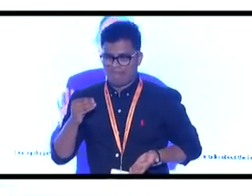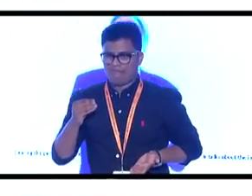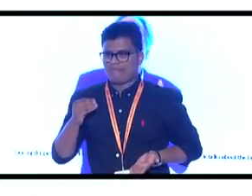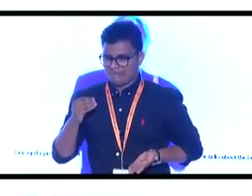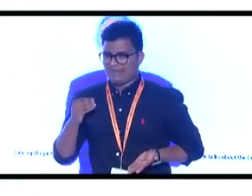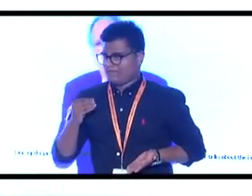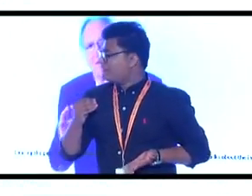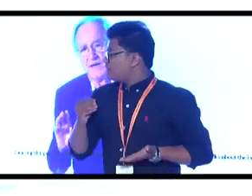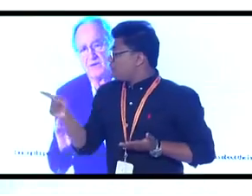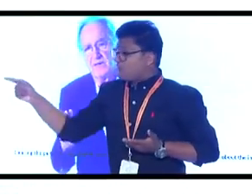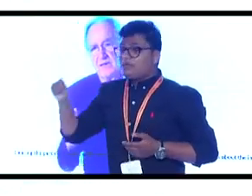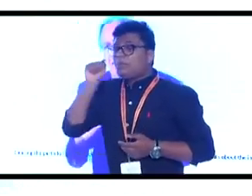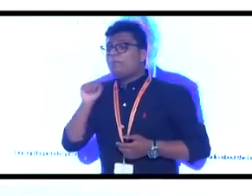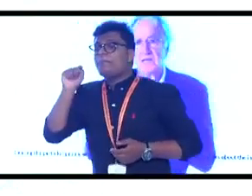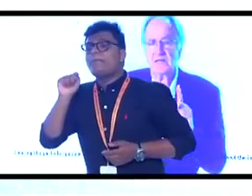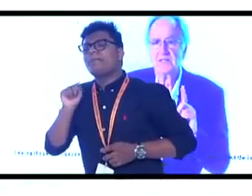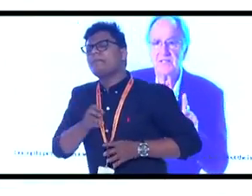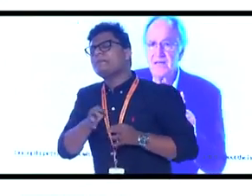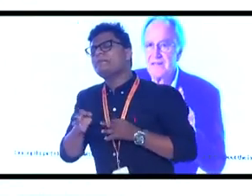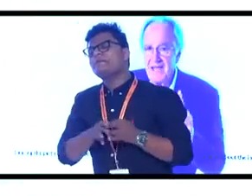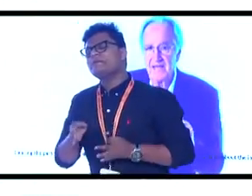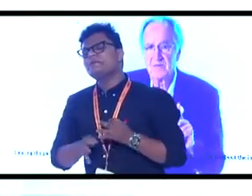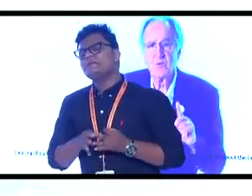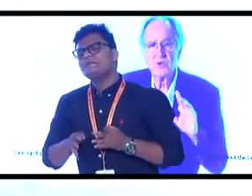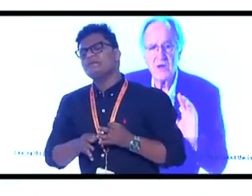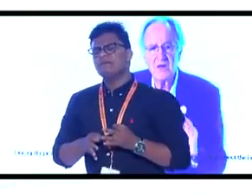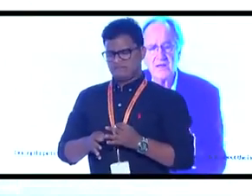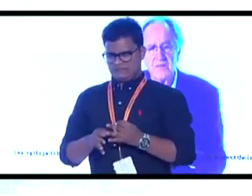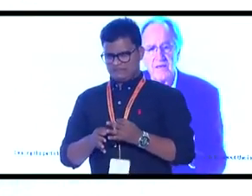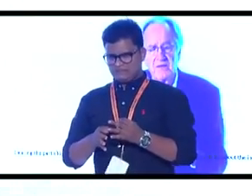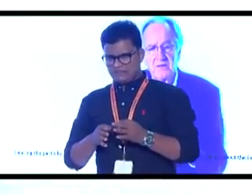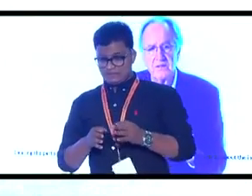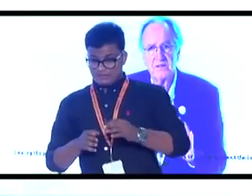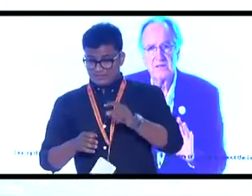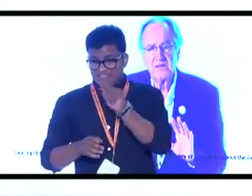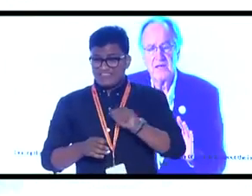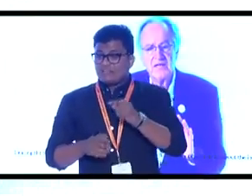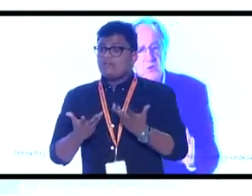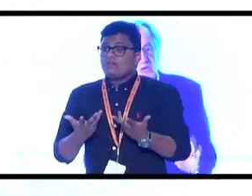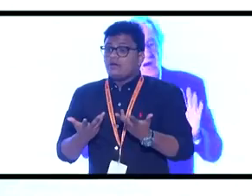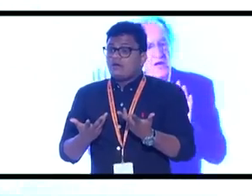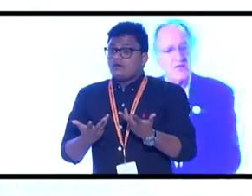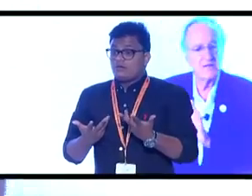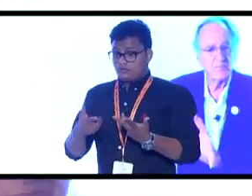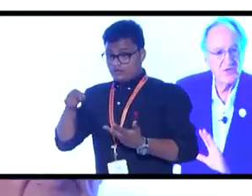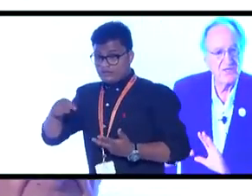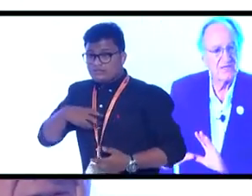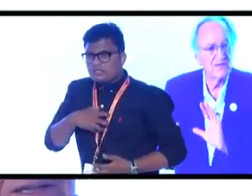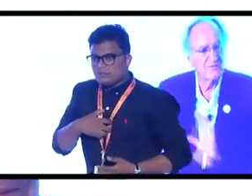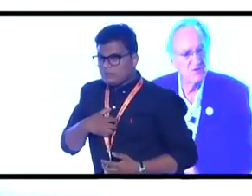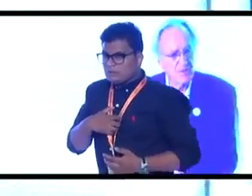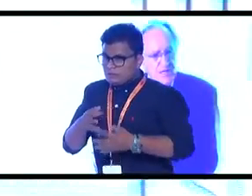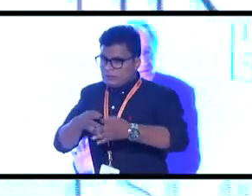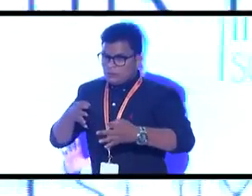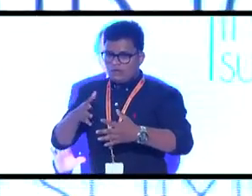What we're talking about is not that. What we're talking about is what causes the prejudice